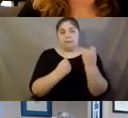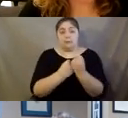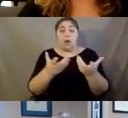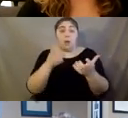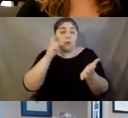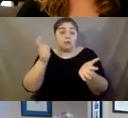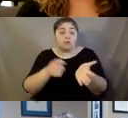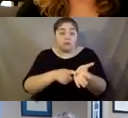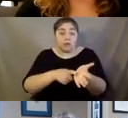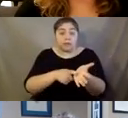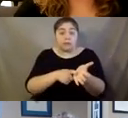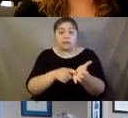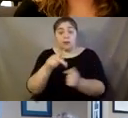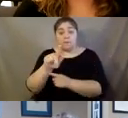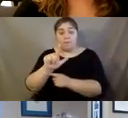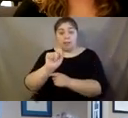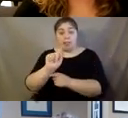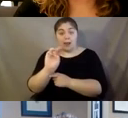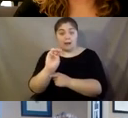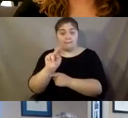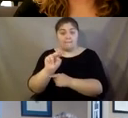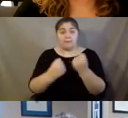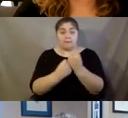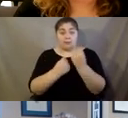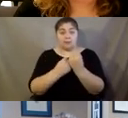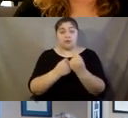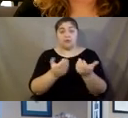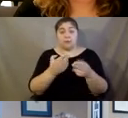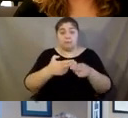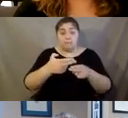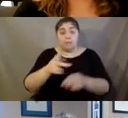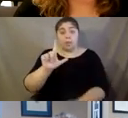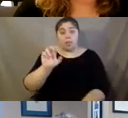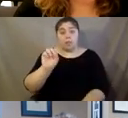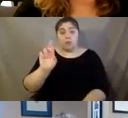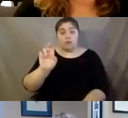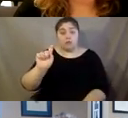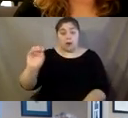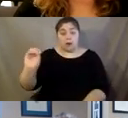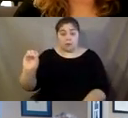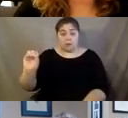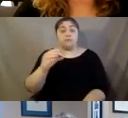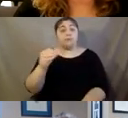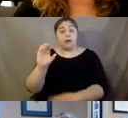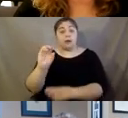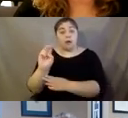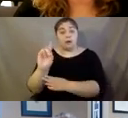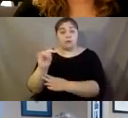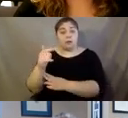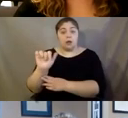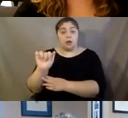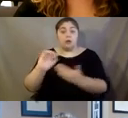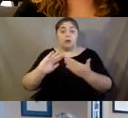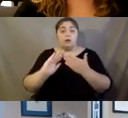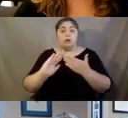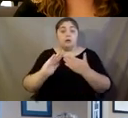our Platinum Sponsors, Loretto, and the Onondaga County Department of Adults and